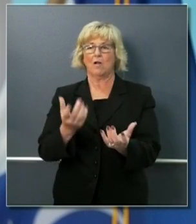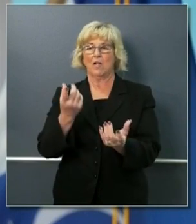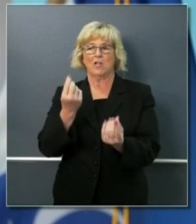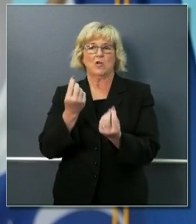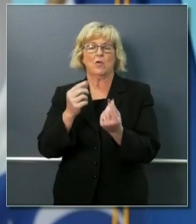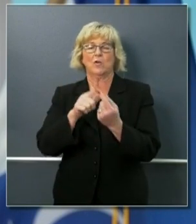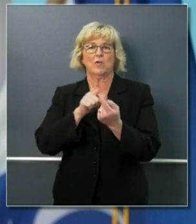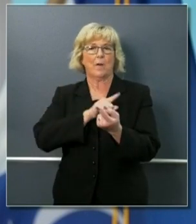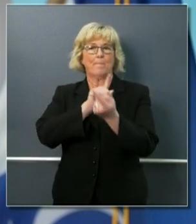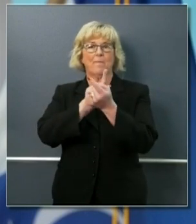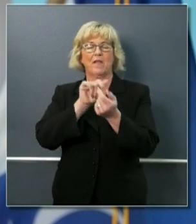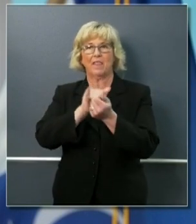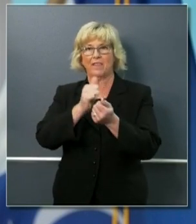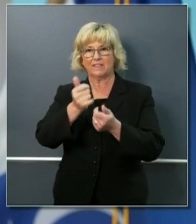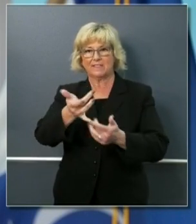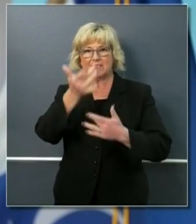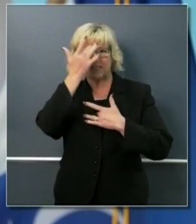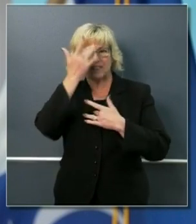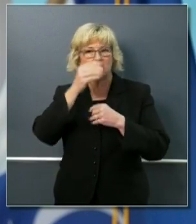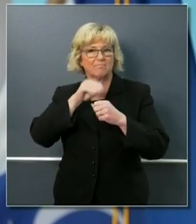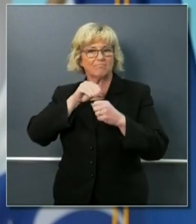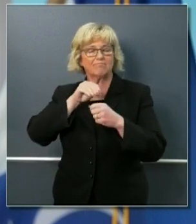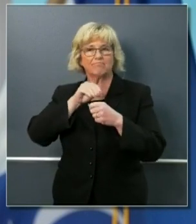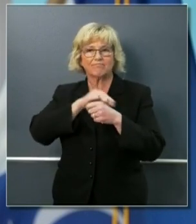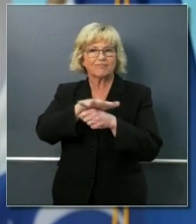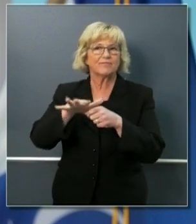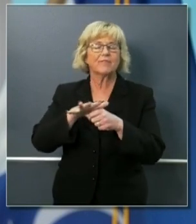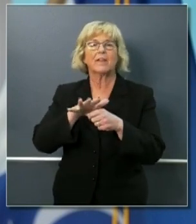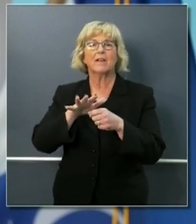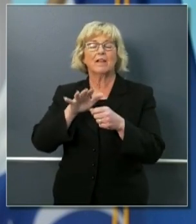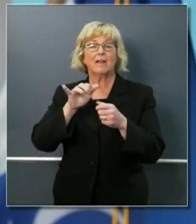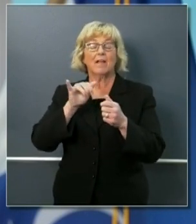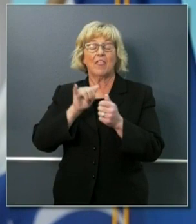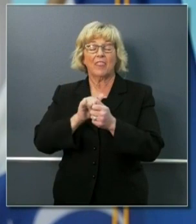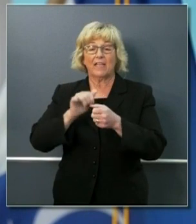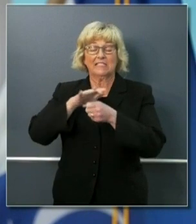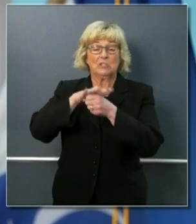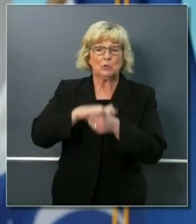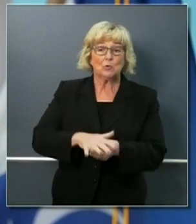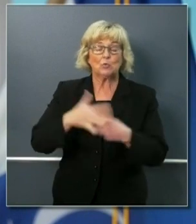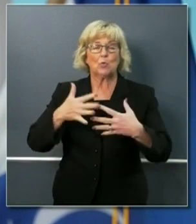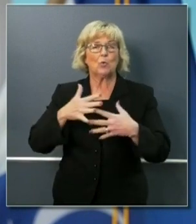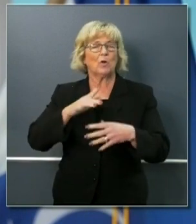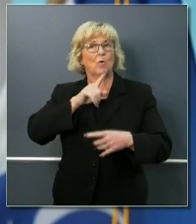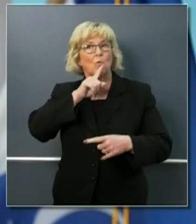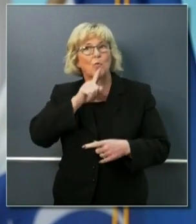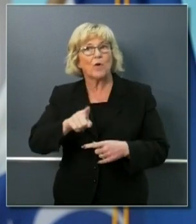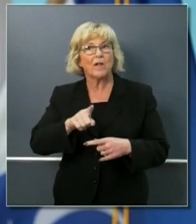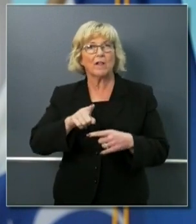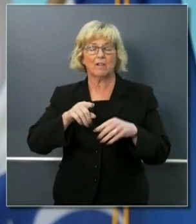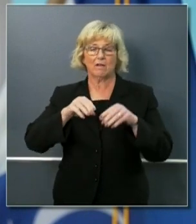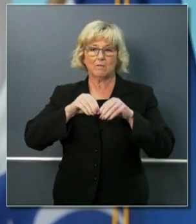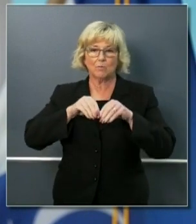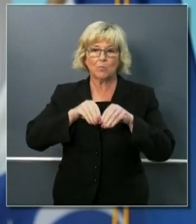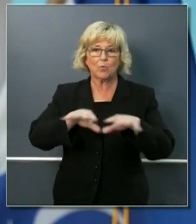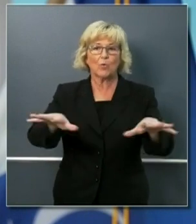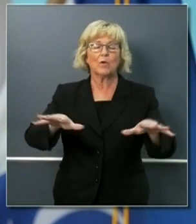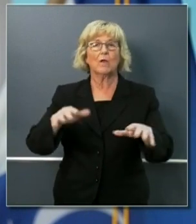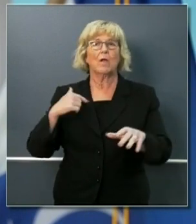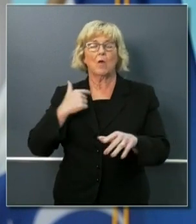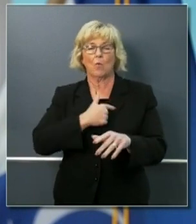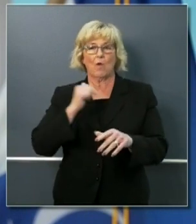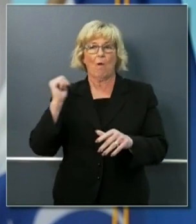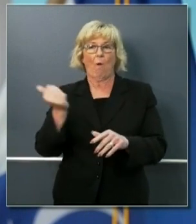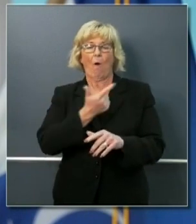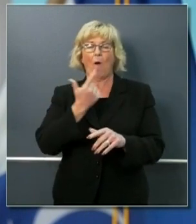this pandemic head-on that stress is manifest that stress is real and all of us work through